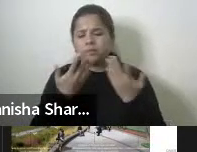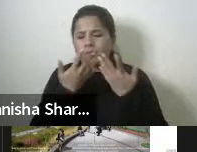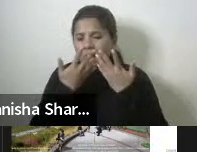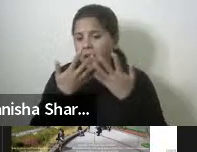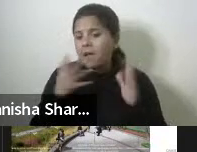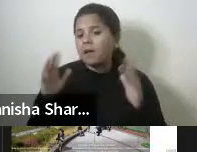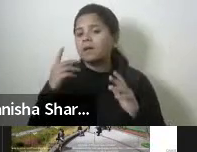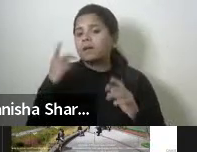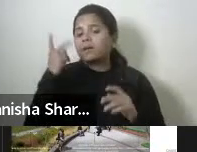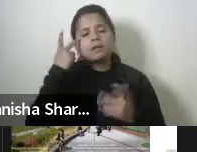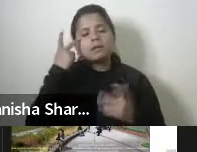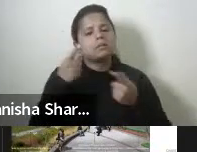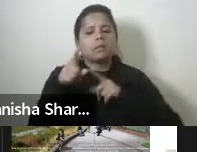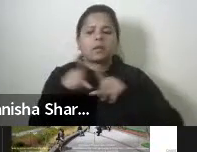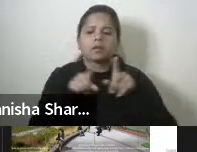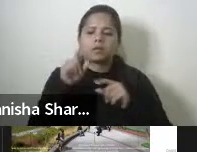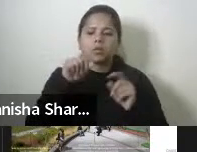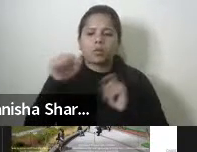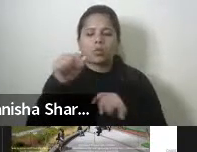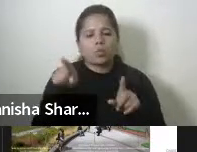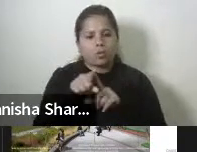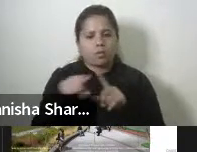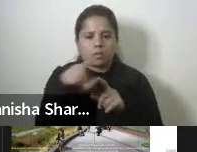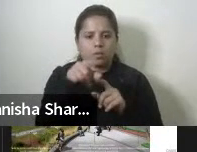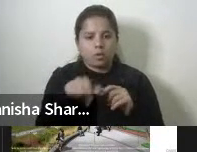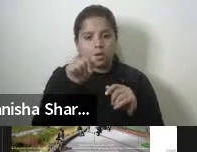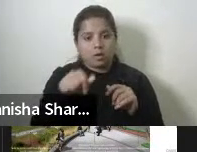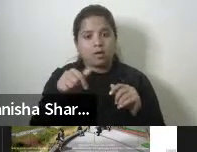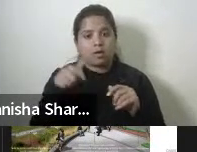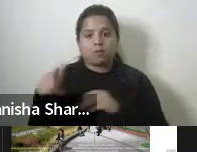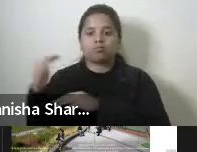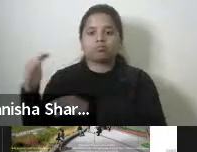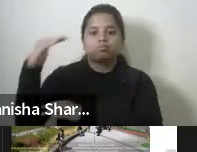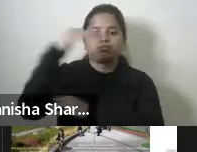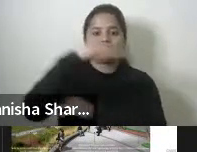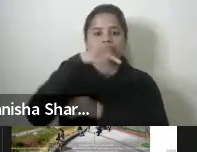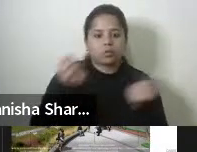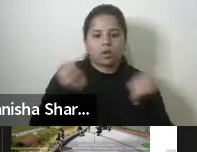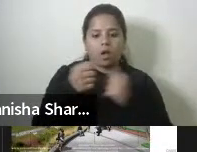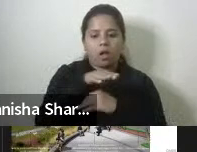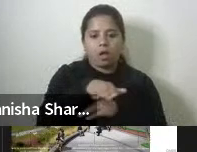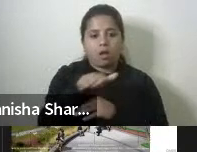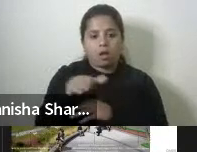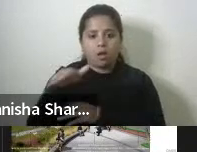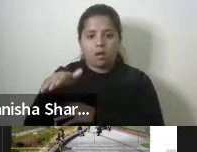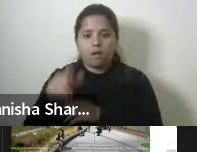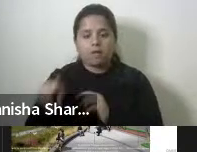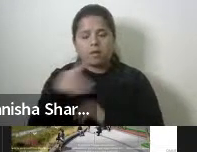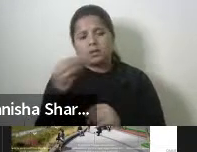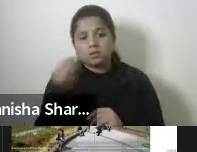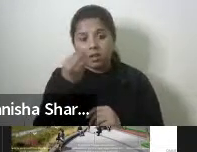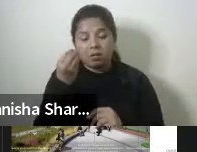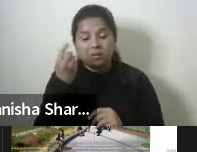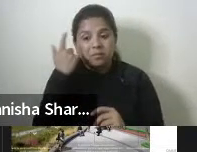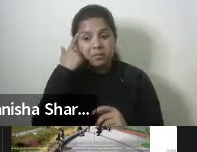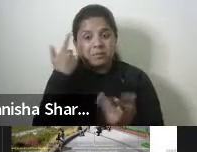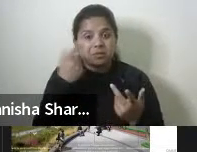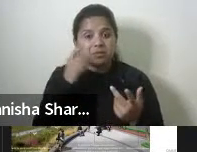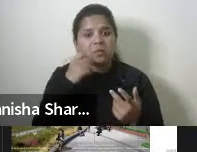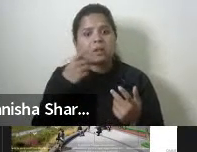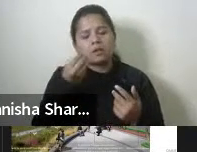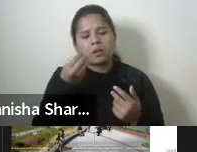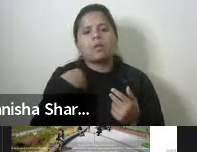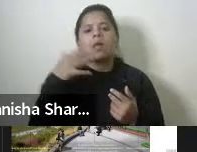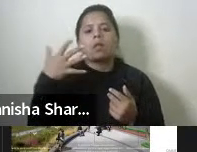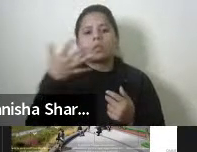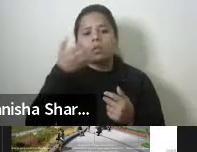the, uh, spots like this one under a flyover, was used for parking. I mean, if we can somehow convince the authorities to